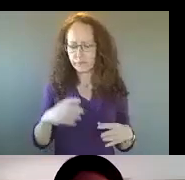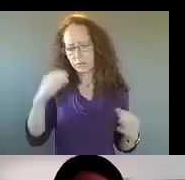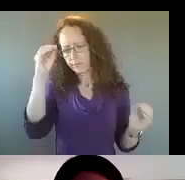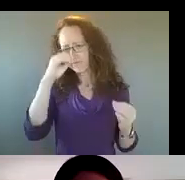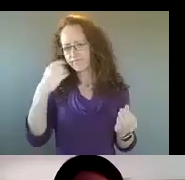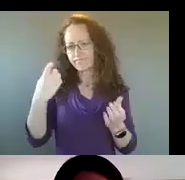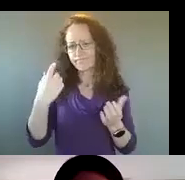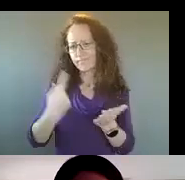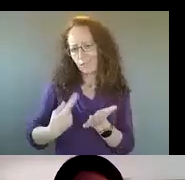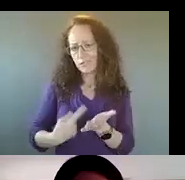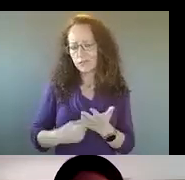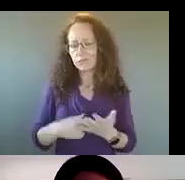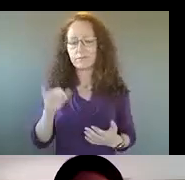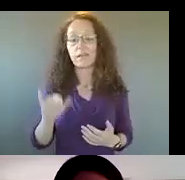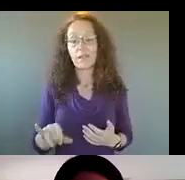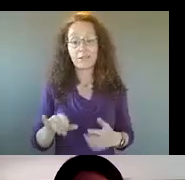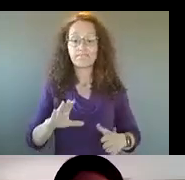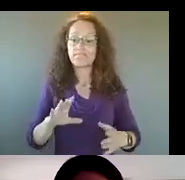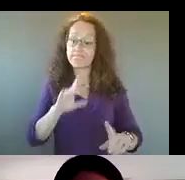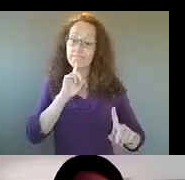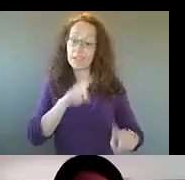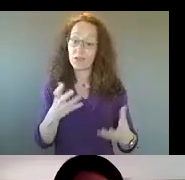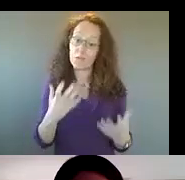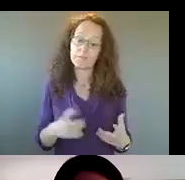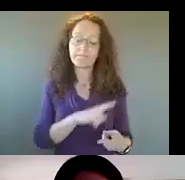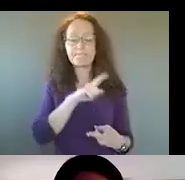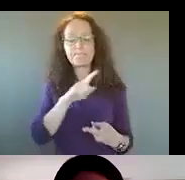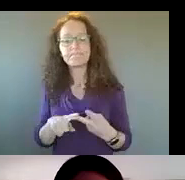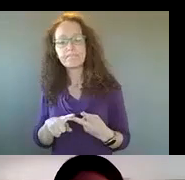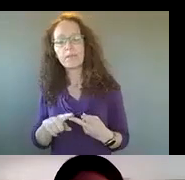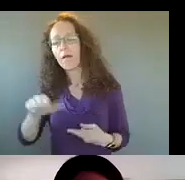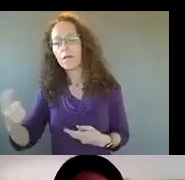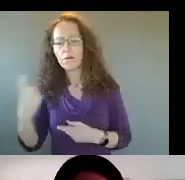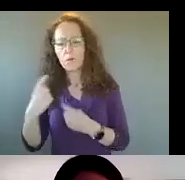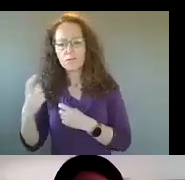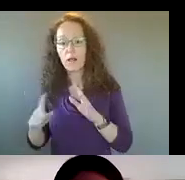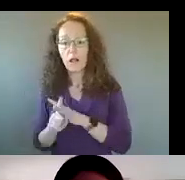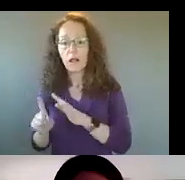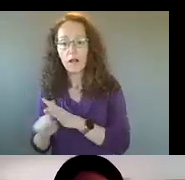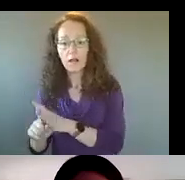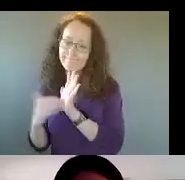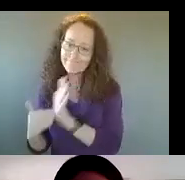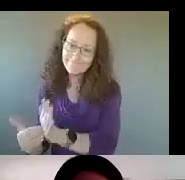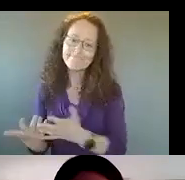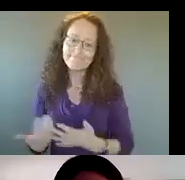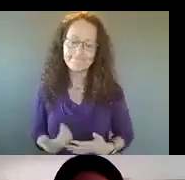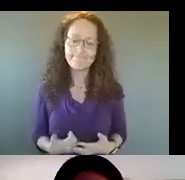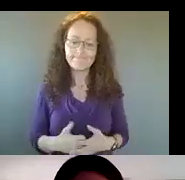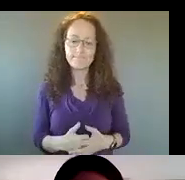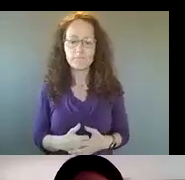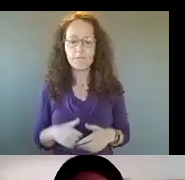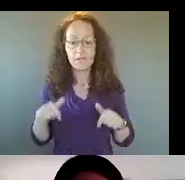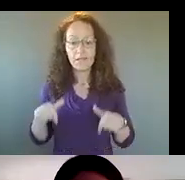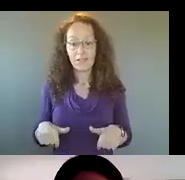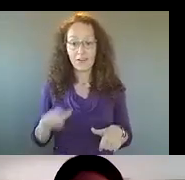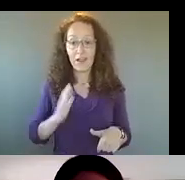so I wanted to answer that one. Um, another big question I think that, um, has come up many times, um, for us in the Office of